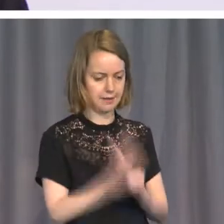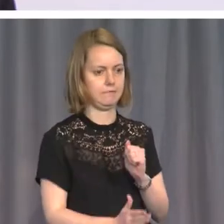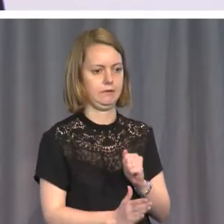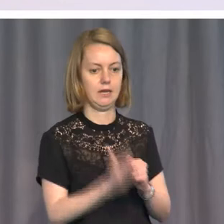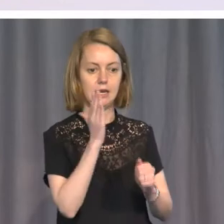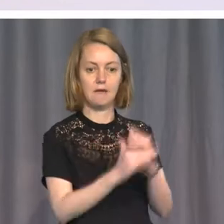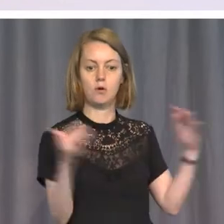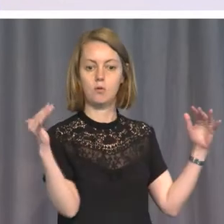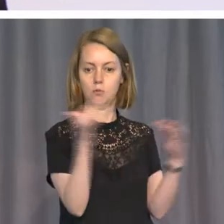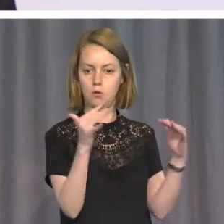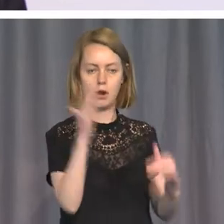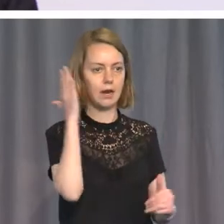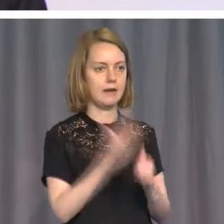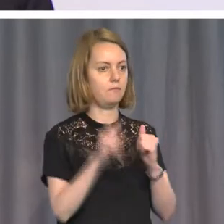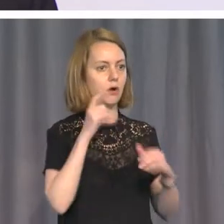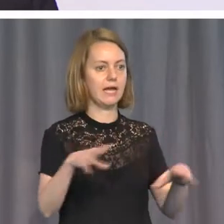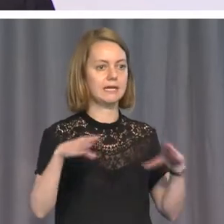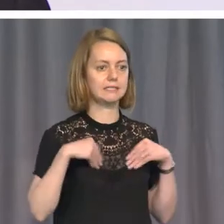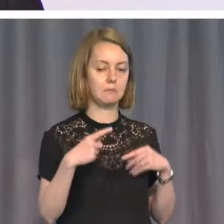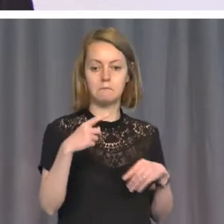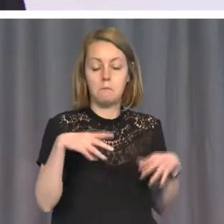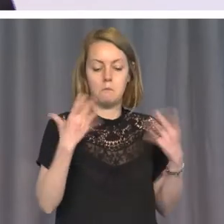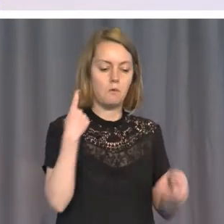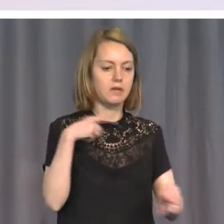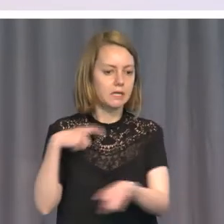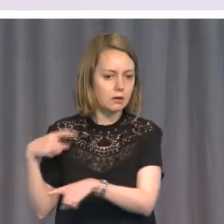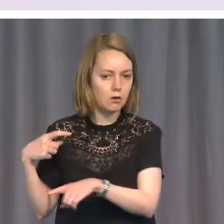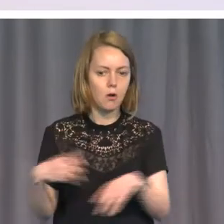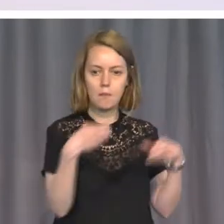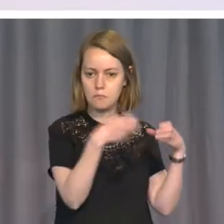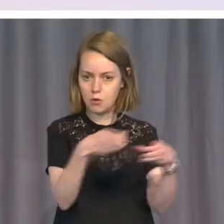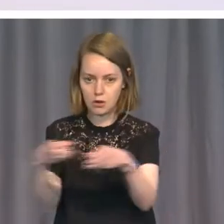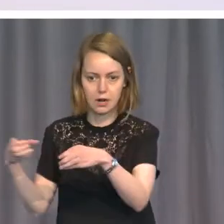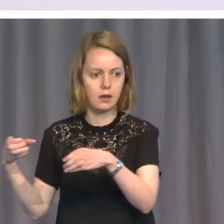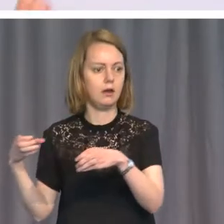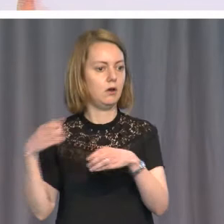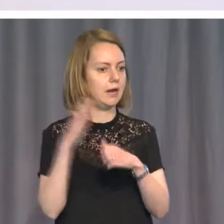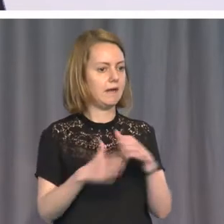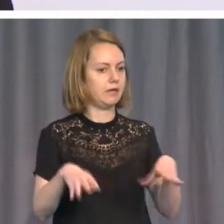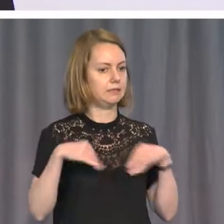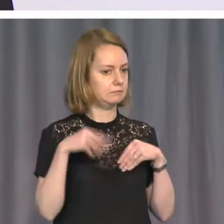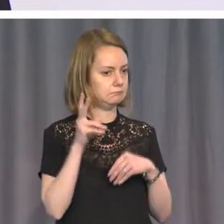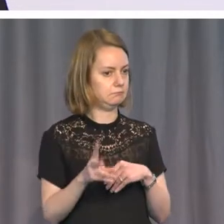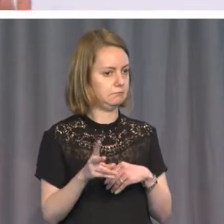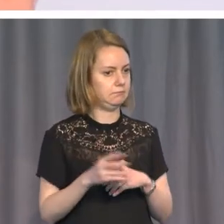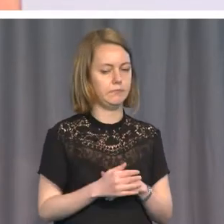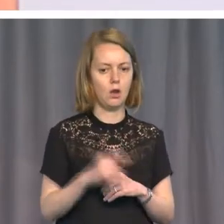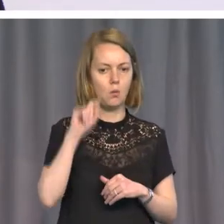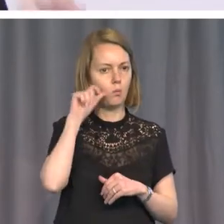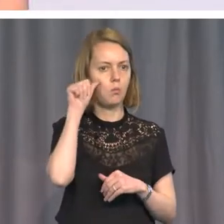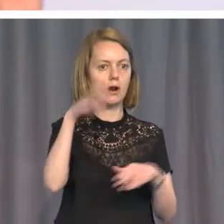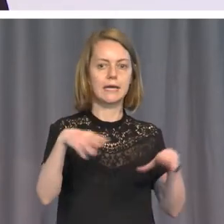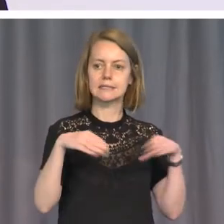again will we tolerate genocide or torture or mass murder and we will not tolerate those